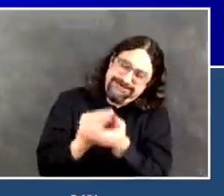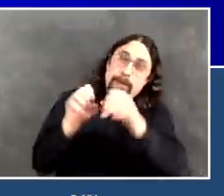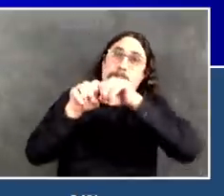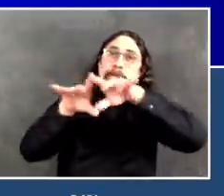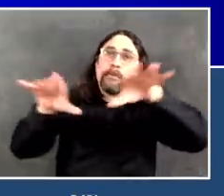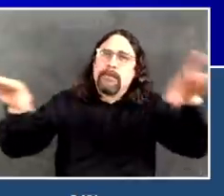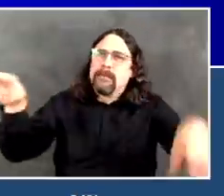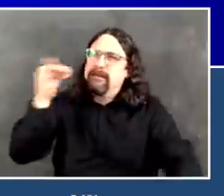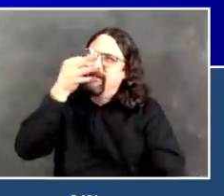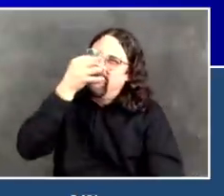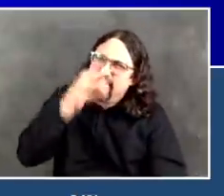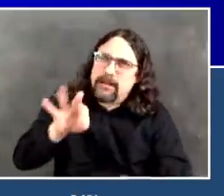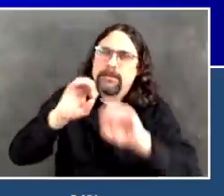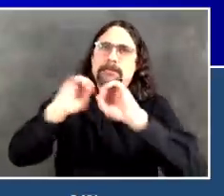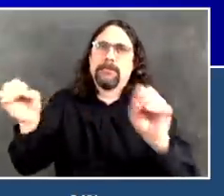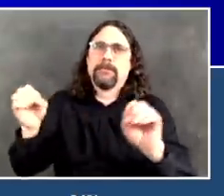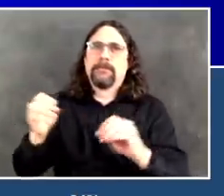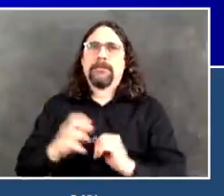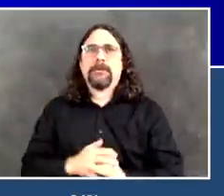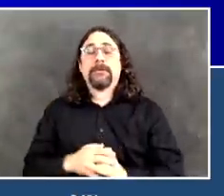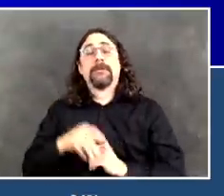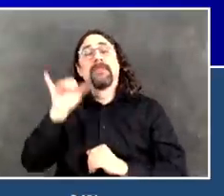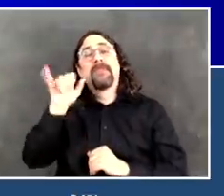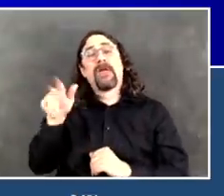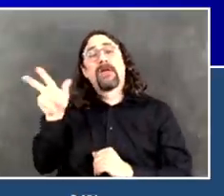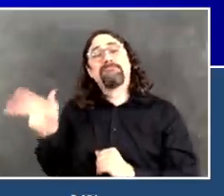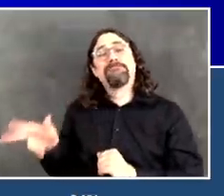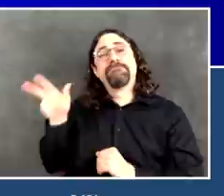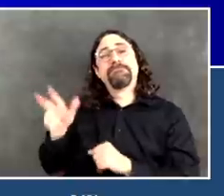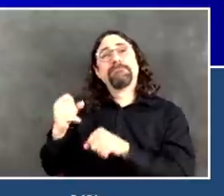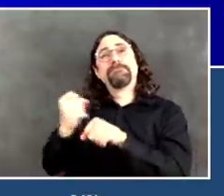They tell us there's progress. And they tell us there's still real work to be done.